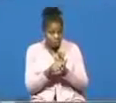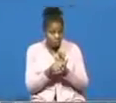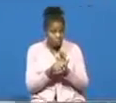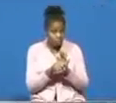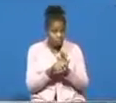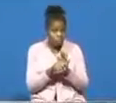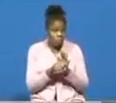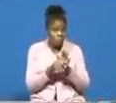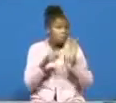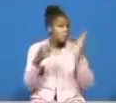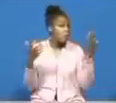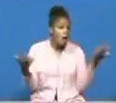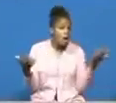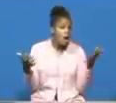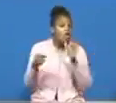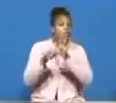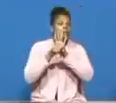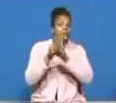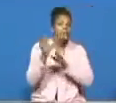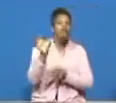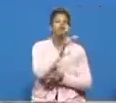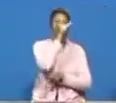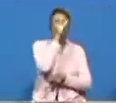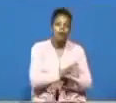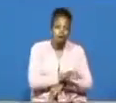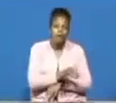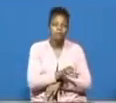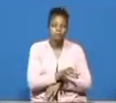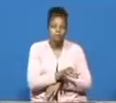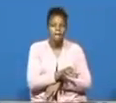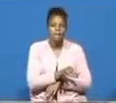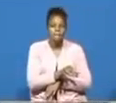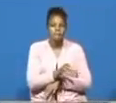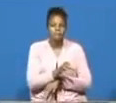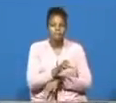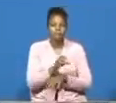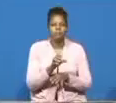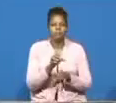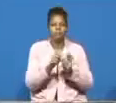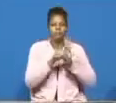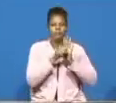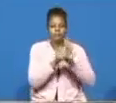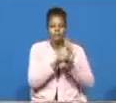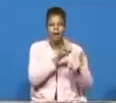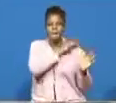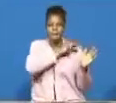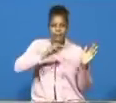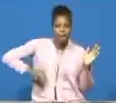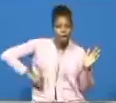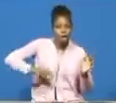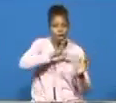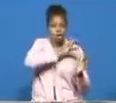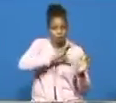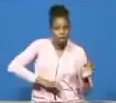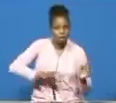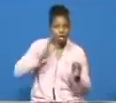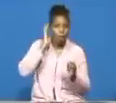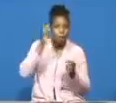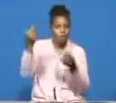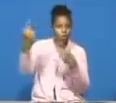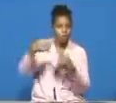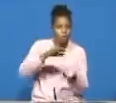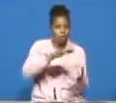was a symbol of the cross it was a symbol of the messiah christ who was to come to die